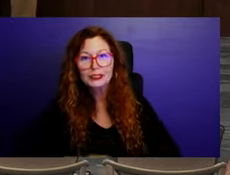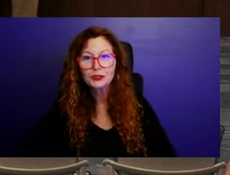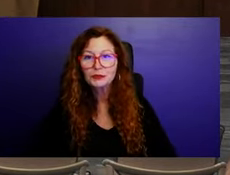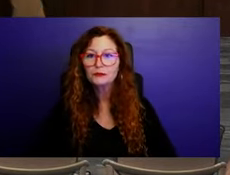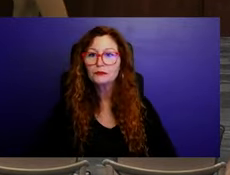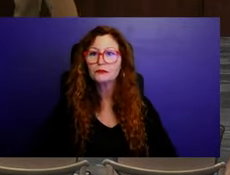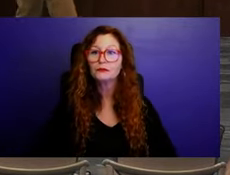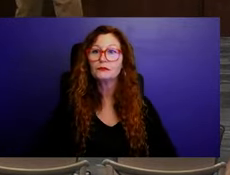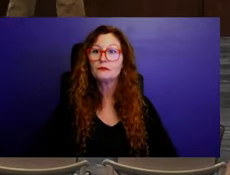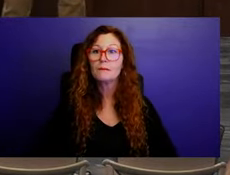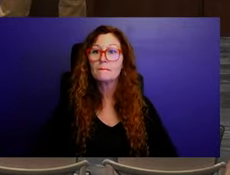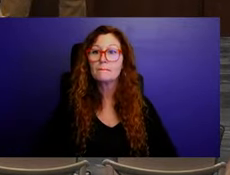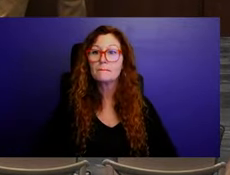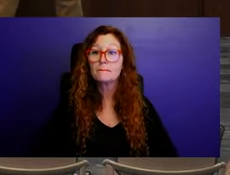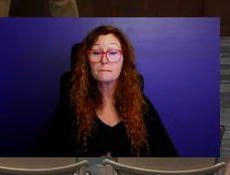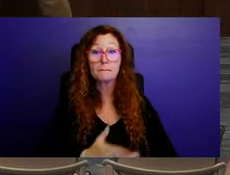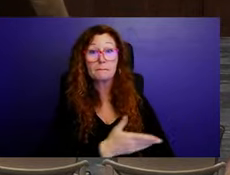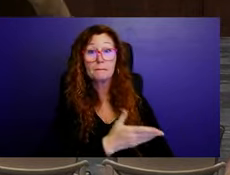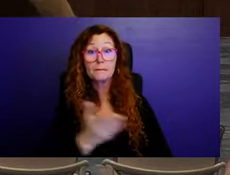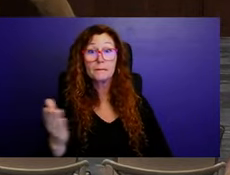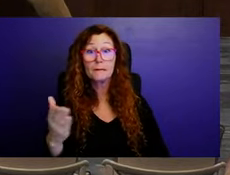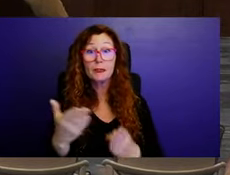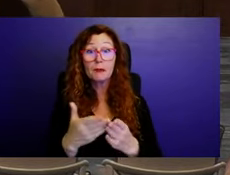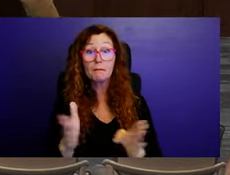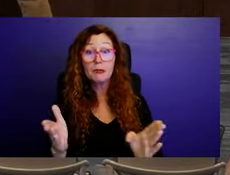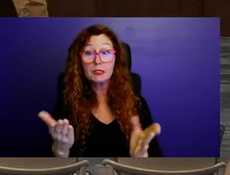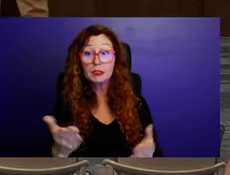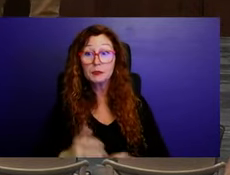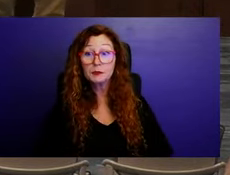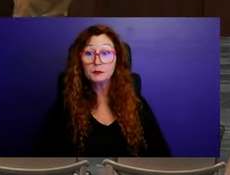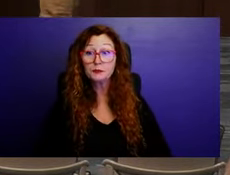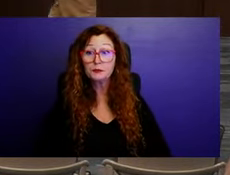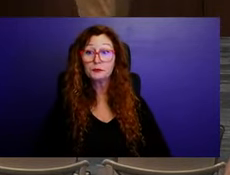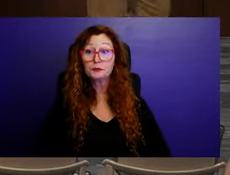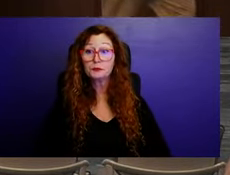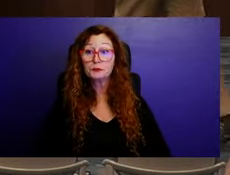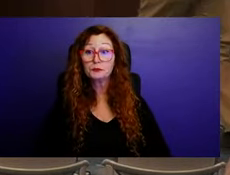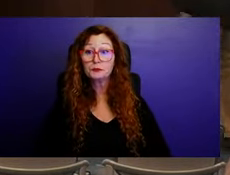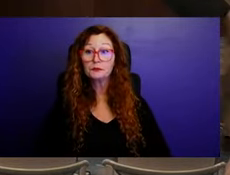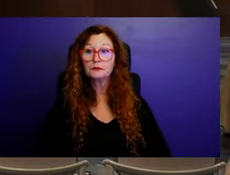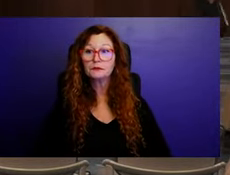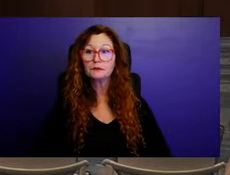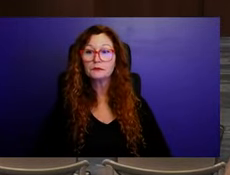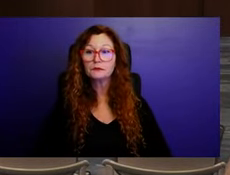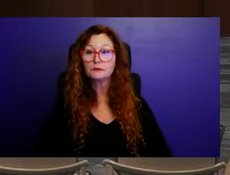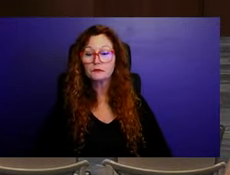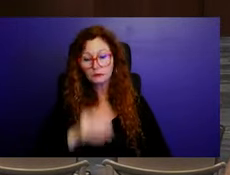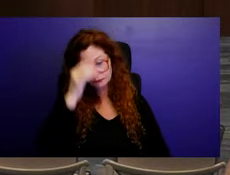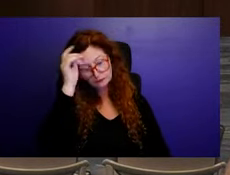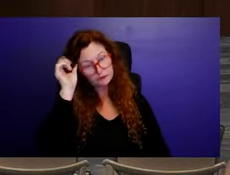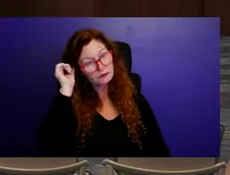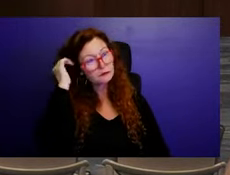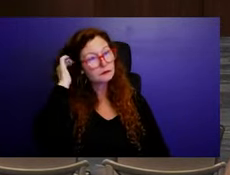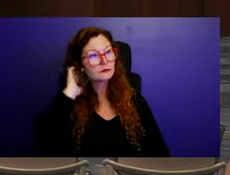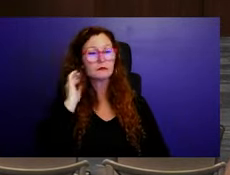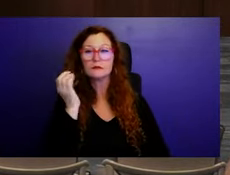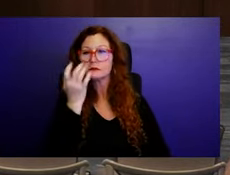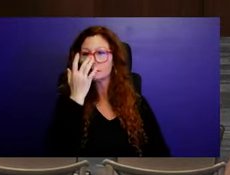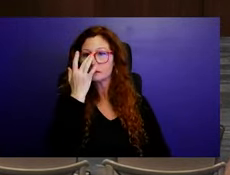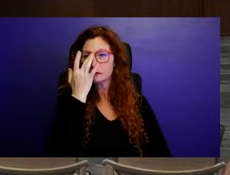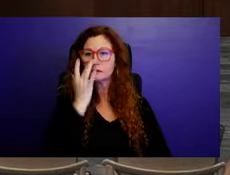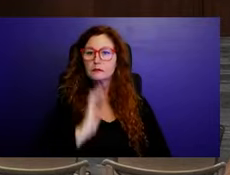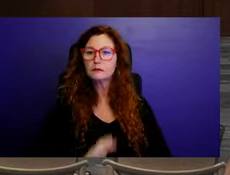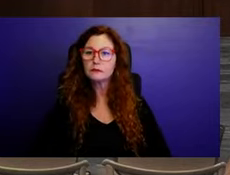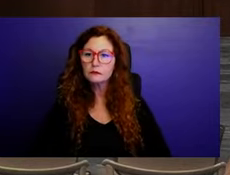first so we hear everything. Let us now turn to public audience specifically on these three items,